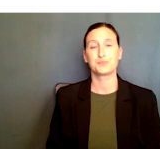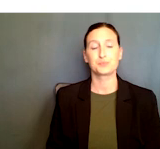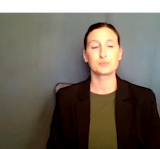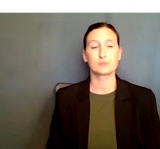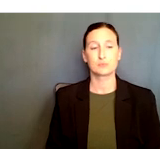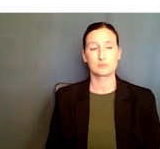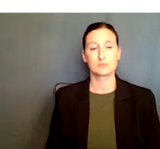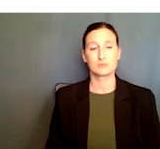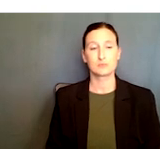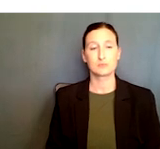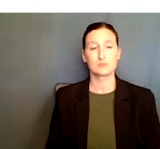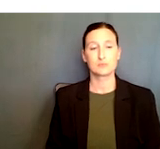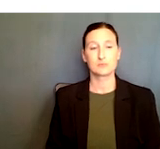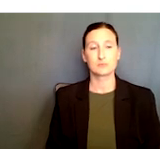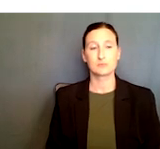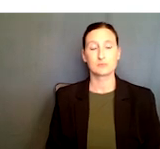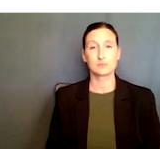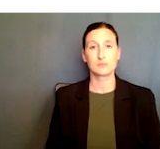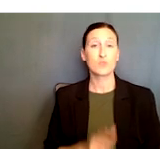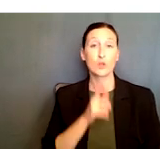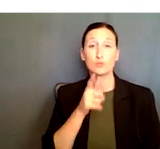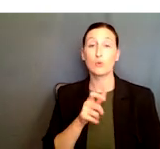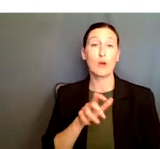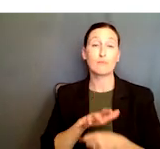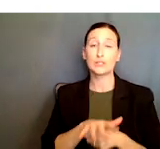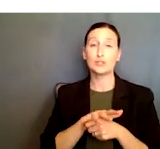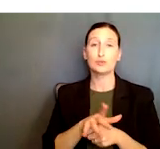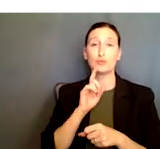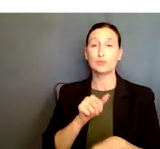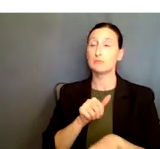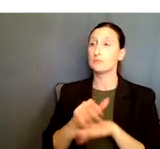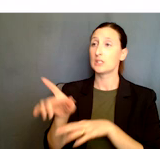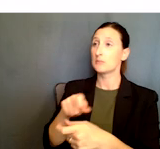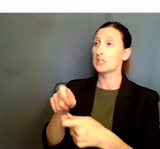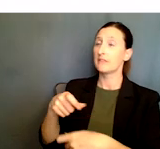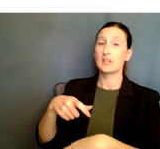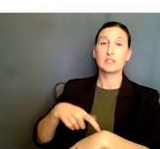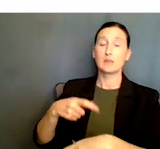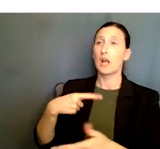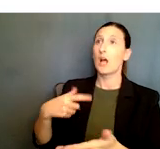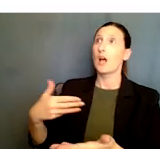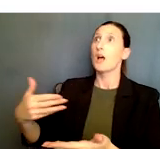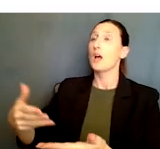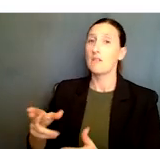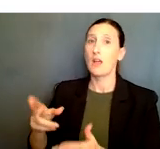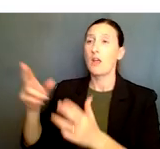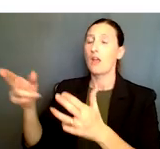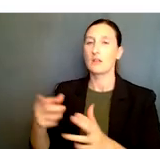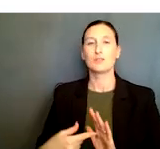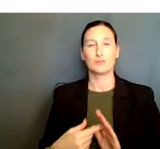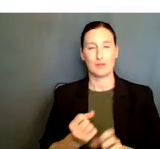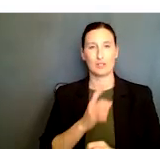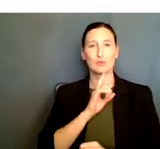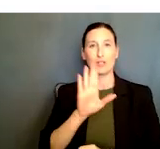to submit to a specific deadline. And hopefully that allows people to ensure that the quality of their proposal is